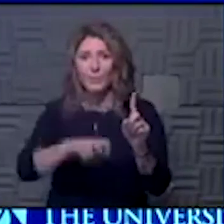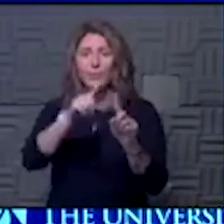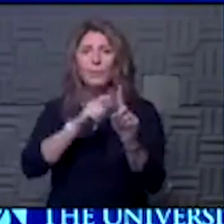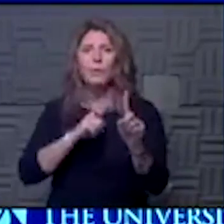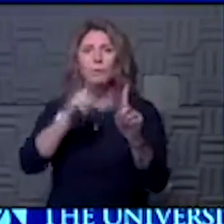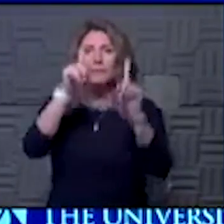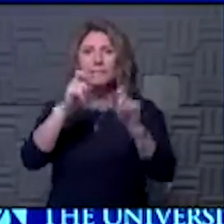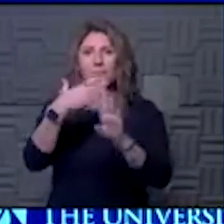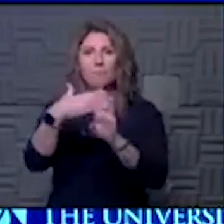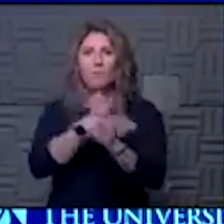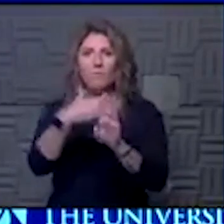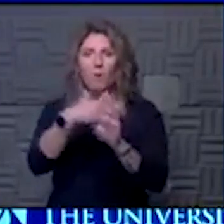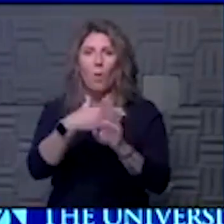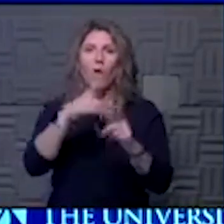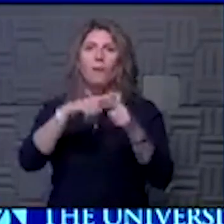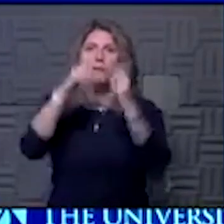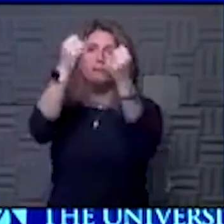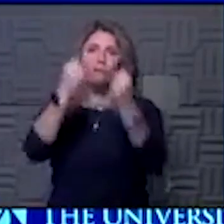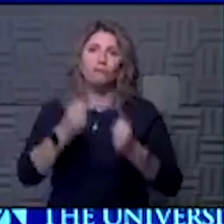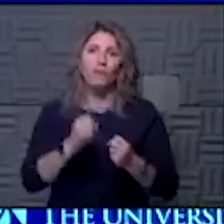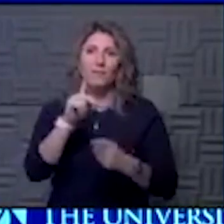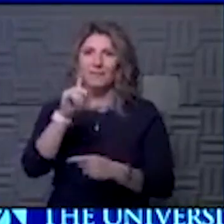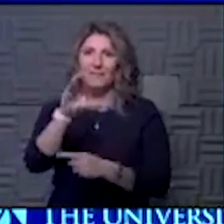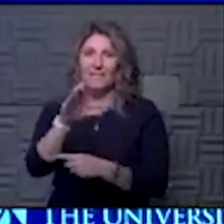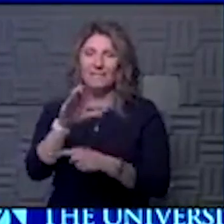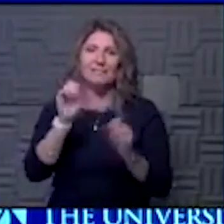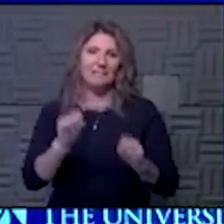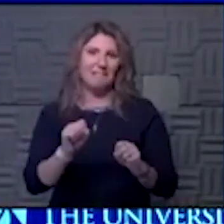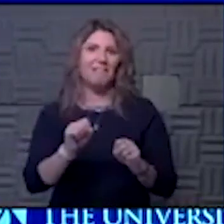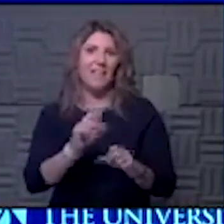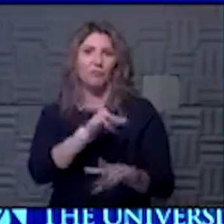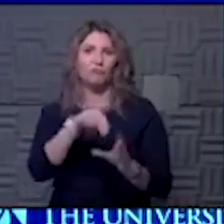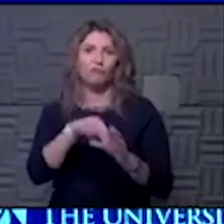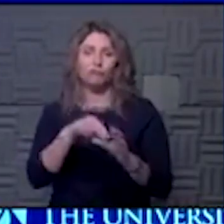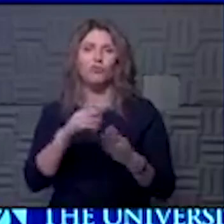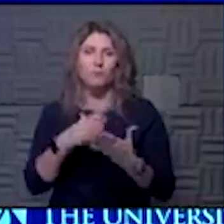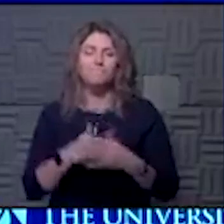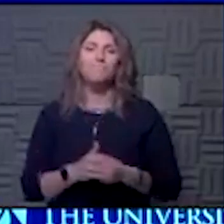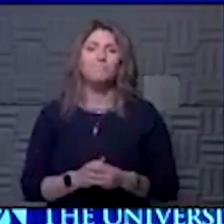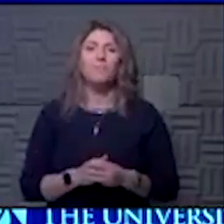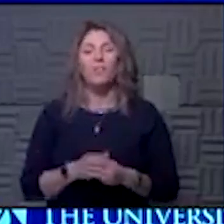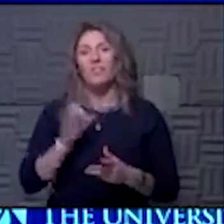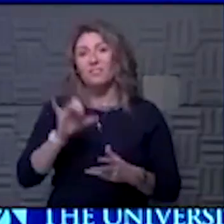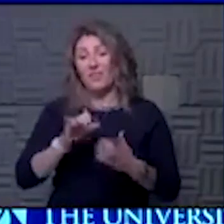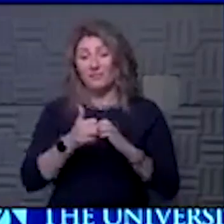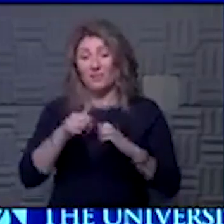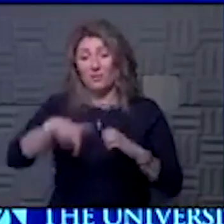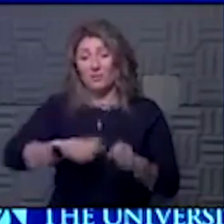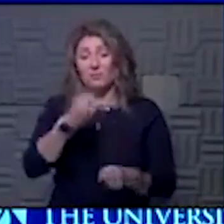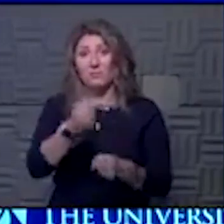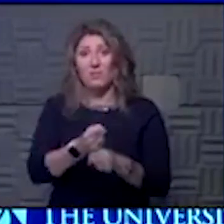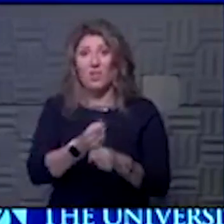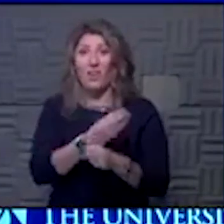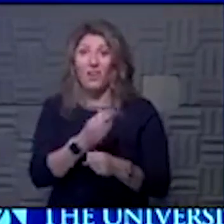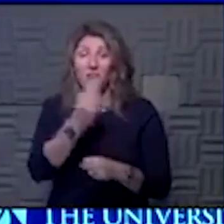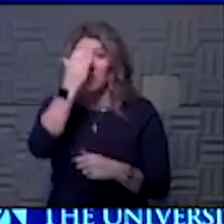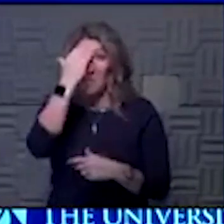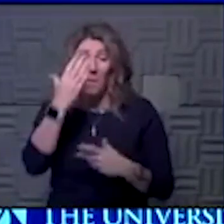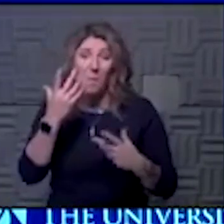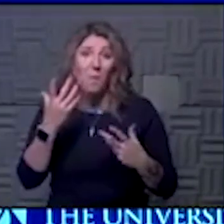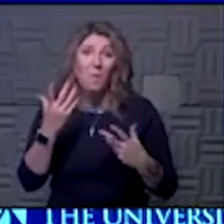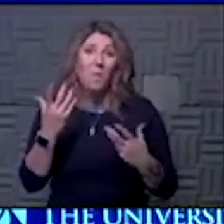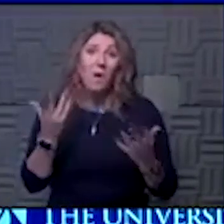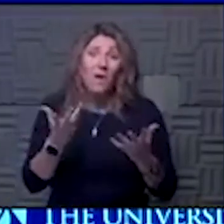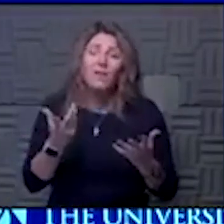they leave Chicago and then drive down to Kansas City so they can be with us. So I think that's how it'll be this year. And you know what? That's not